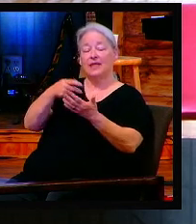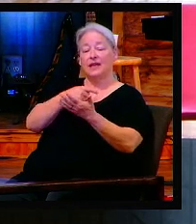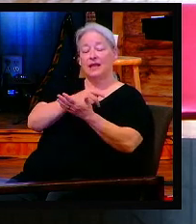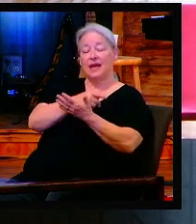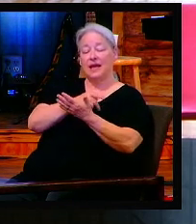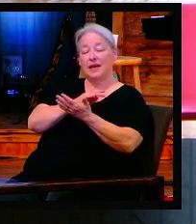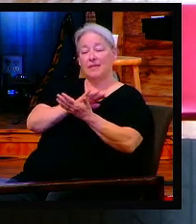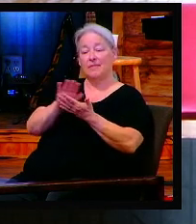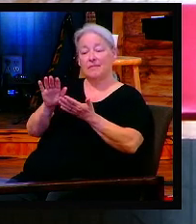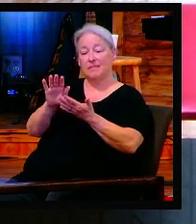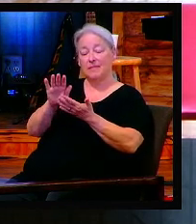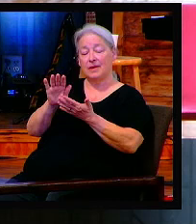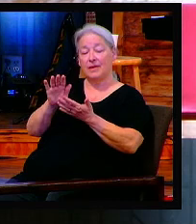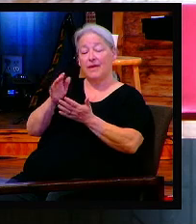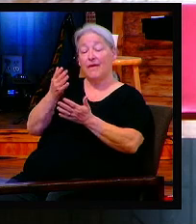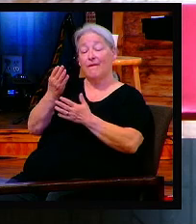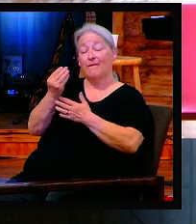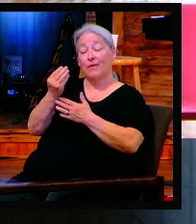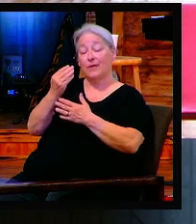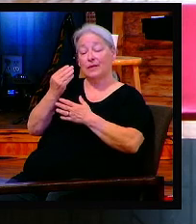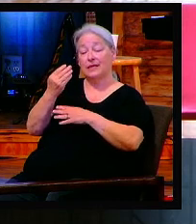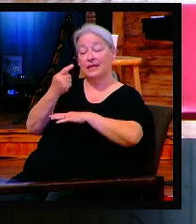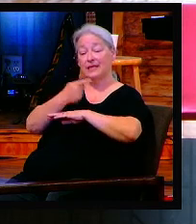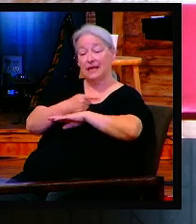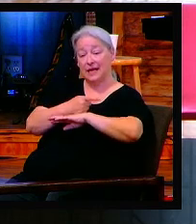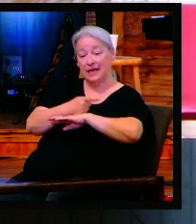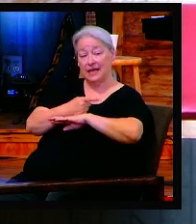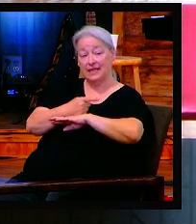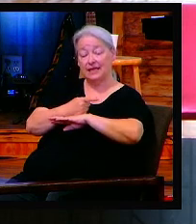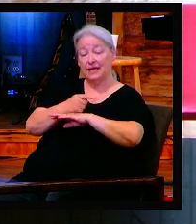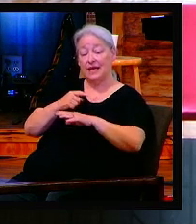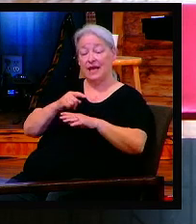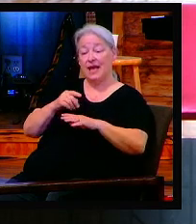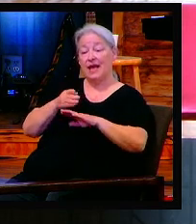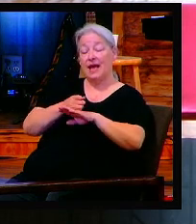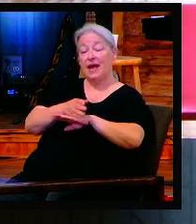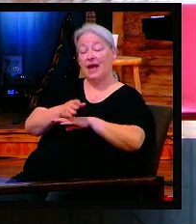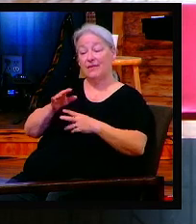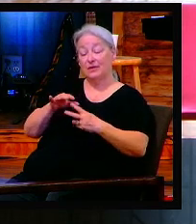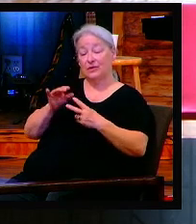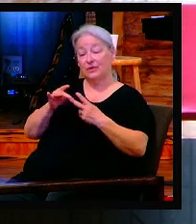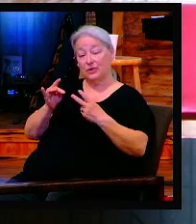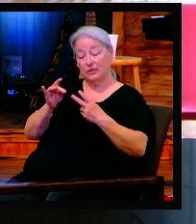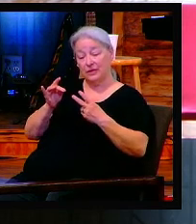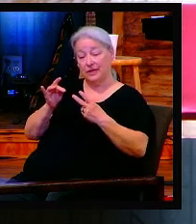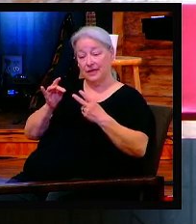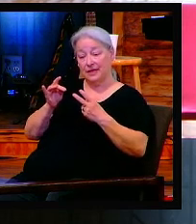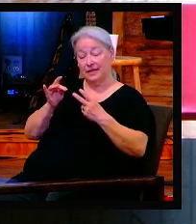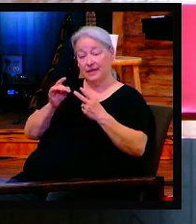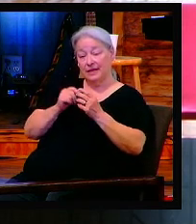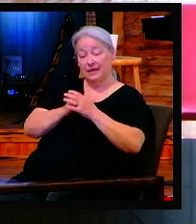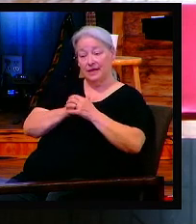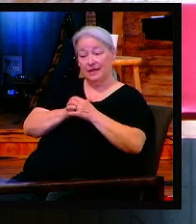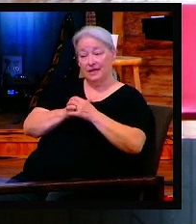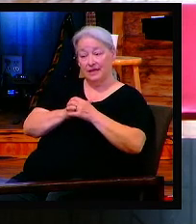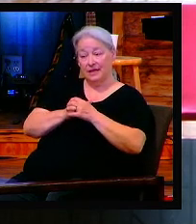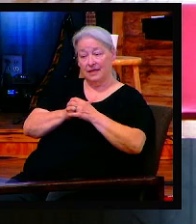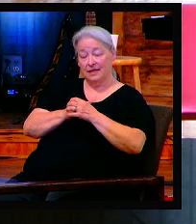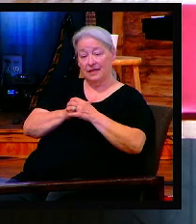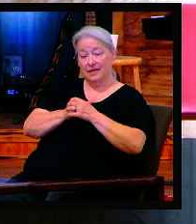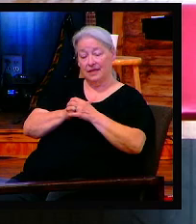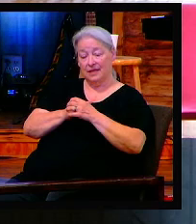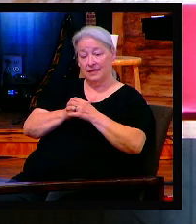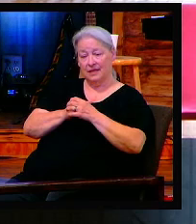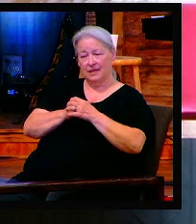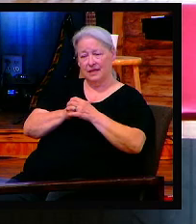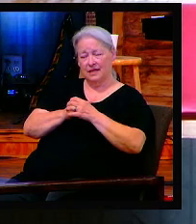doorposts and on the lintel of the houses where they eat it. You might think I'm weird or my family's weird, but I took red spray paint